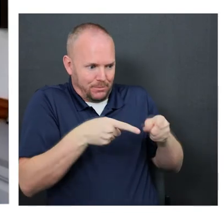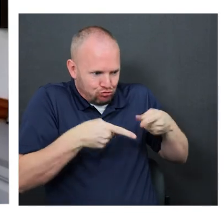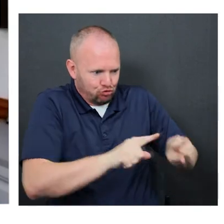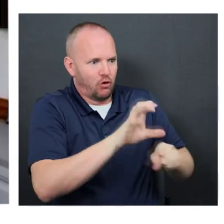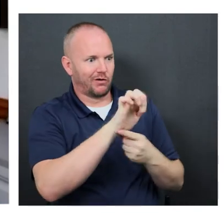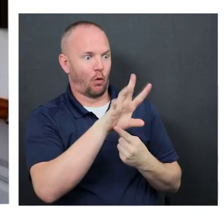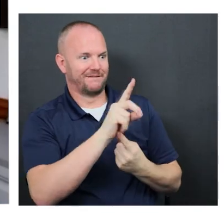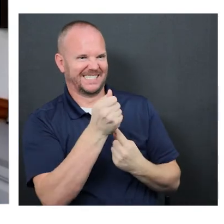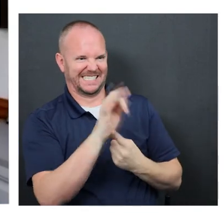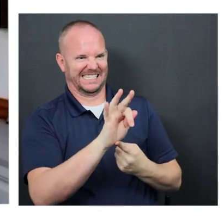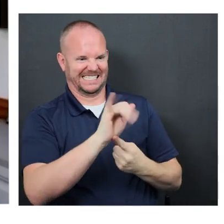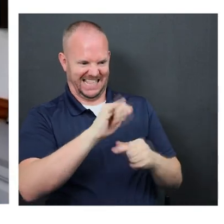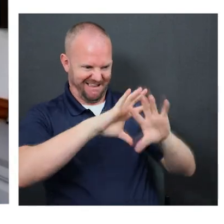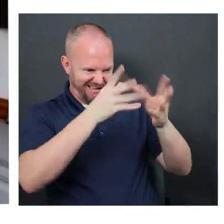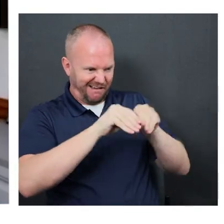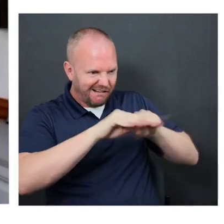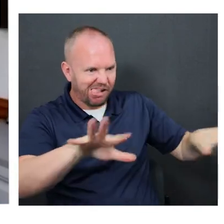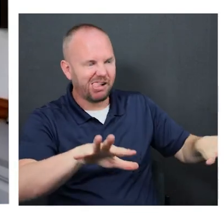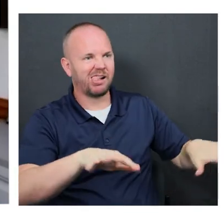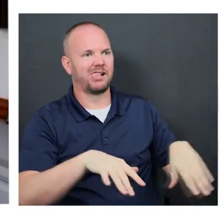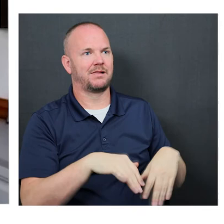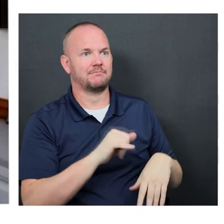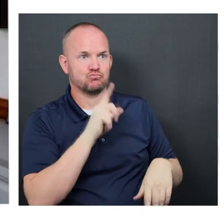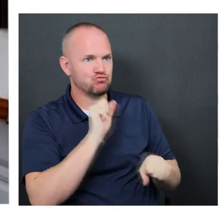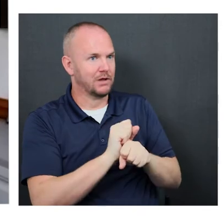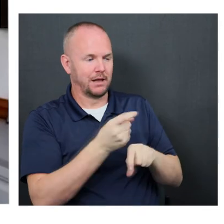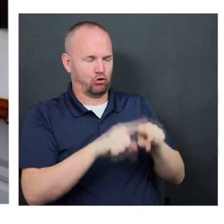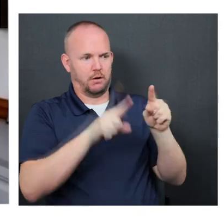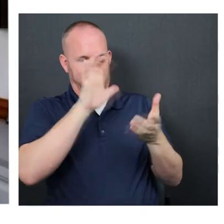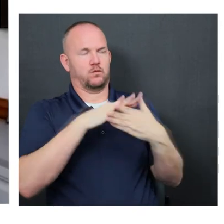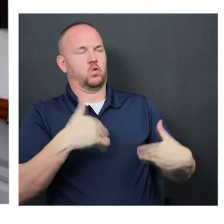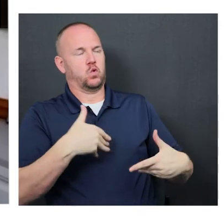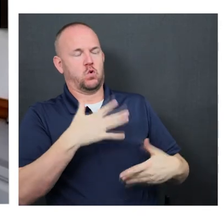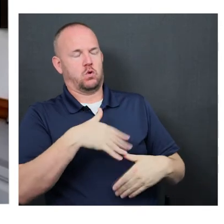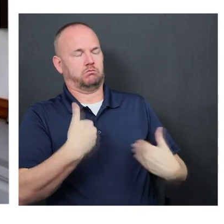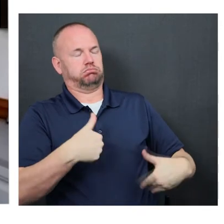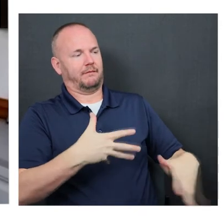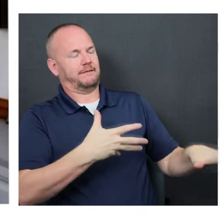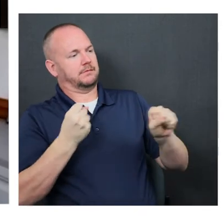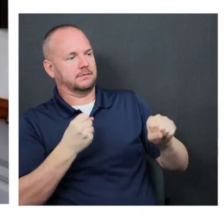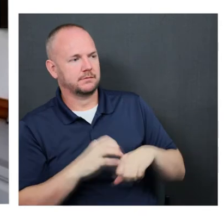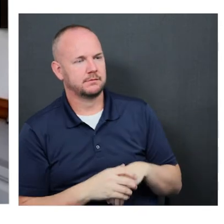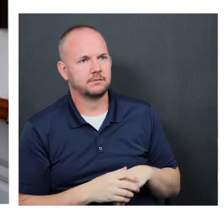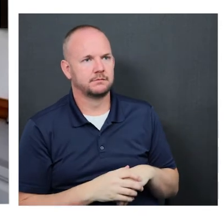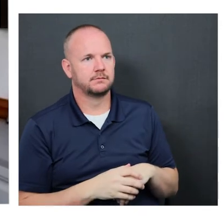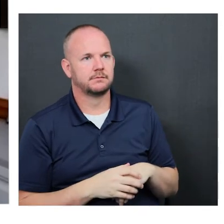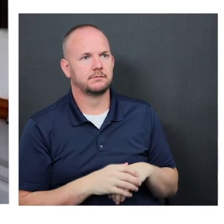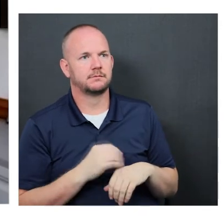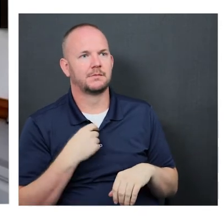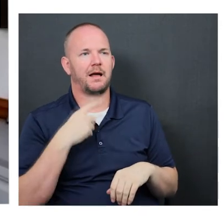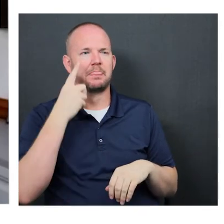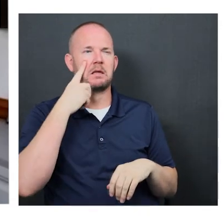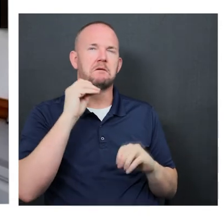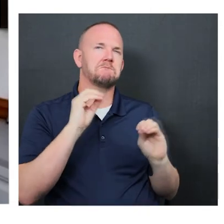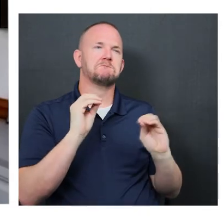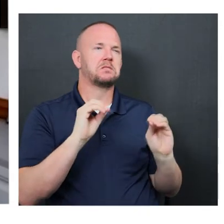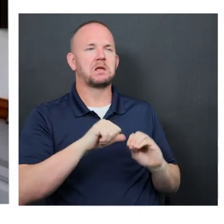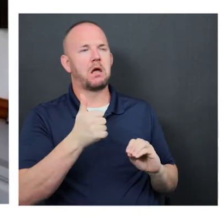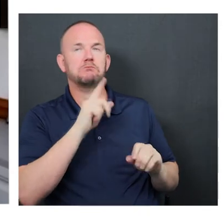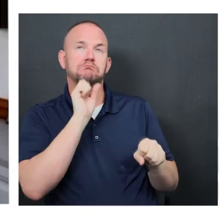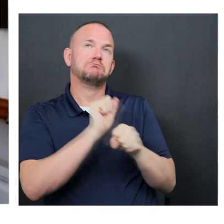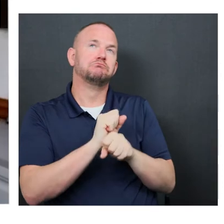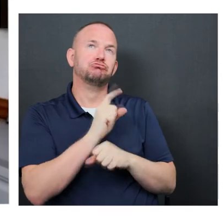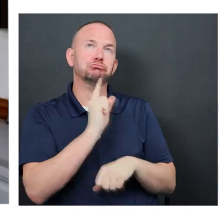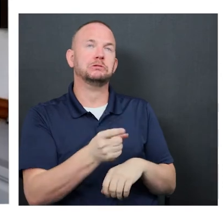and us learning more and more, it was unbelievable, right? Um, but I think that if nothing else, we will